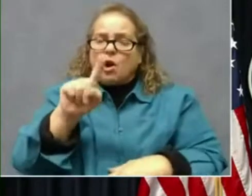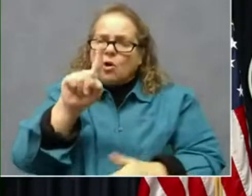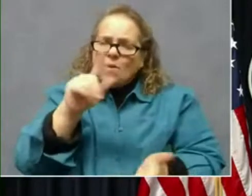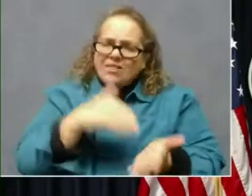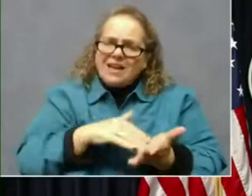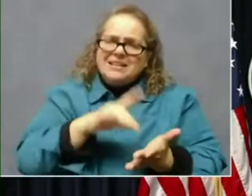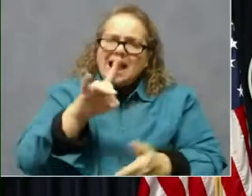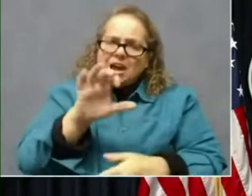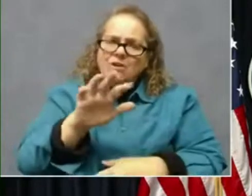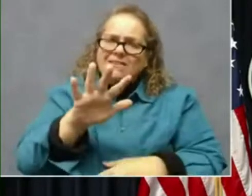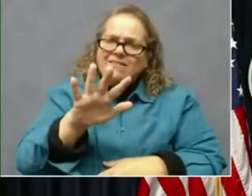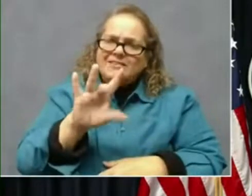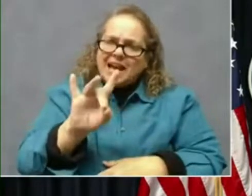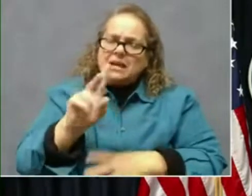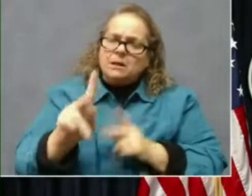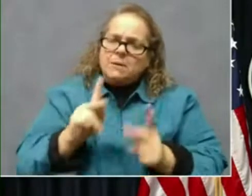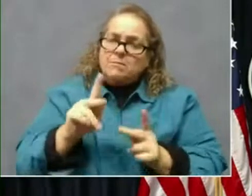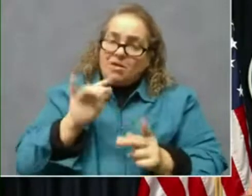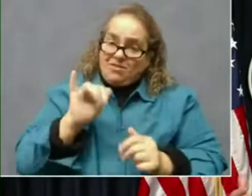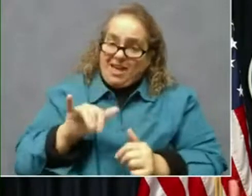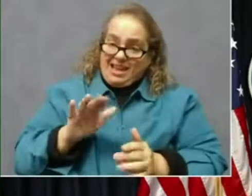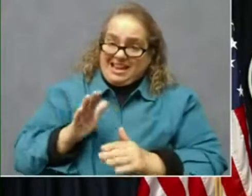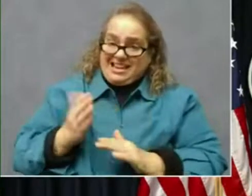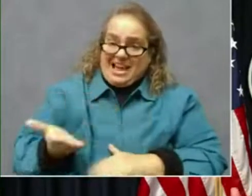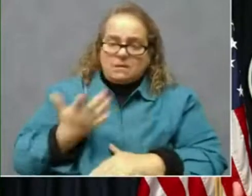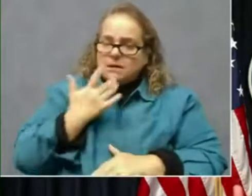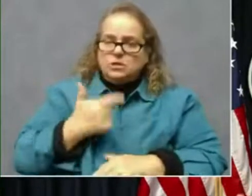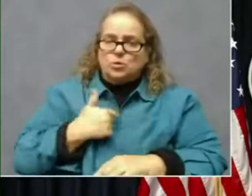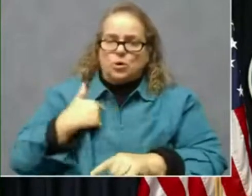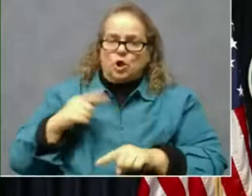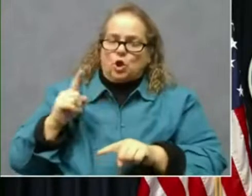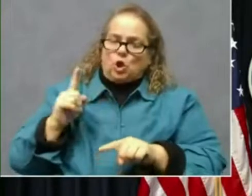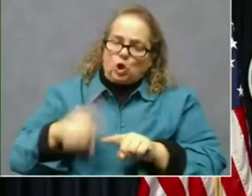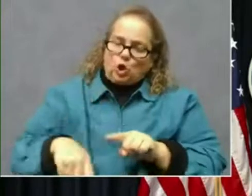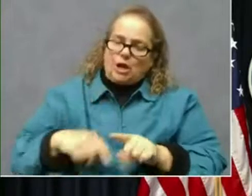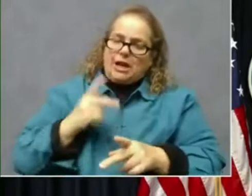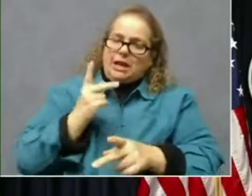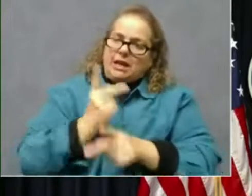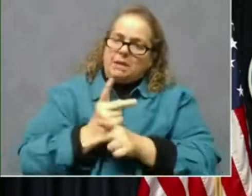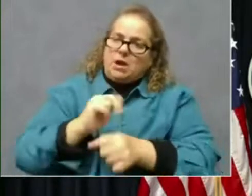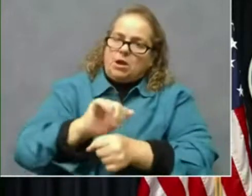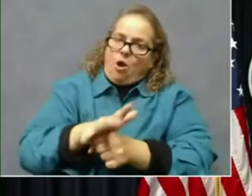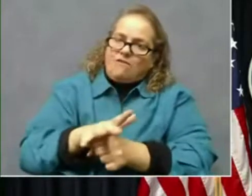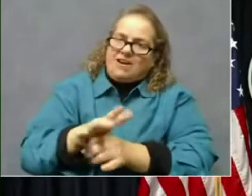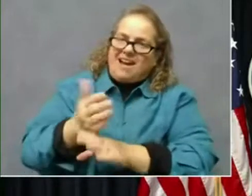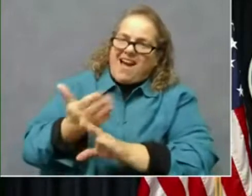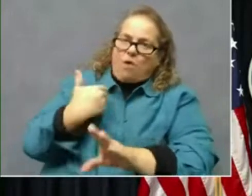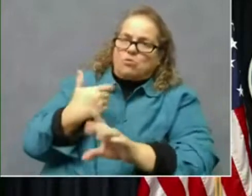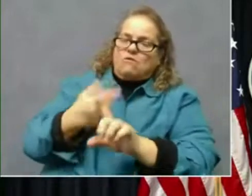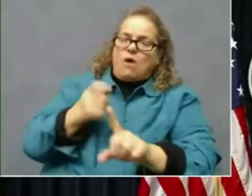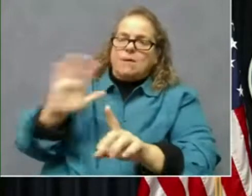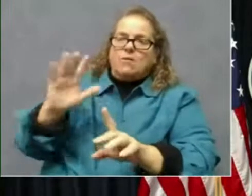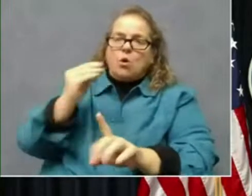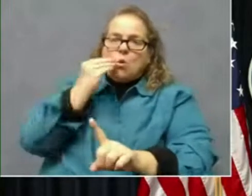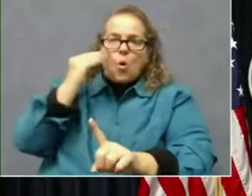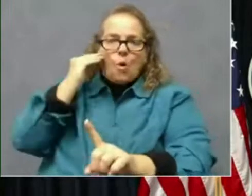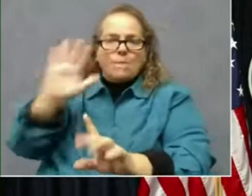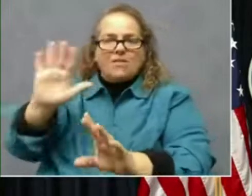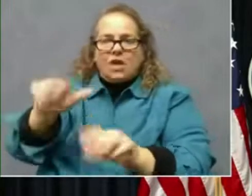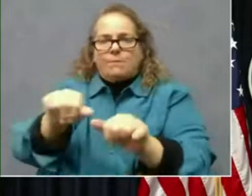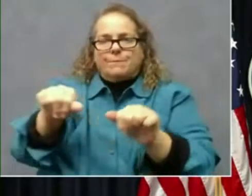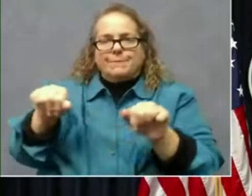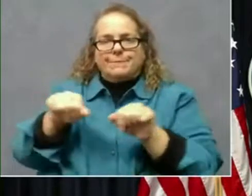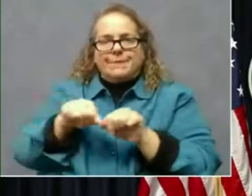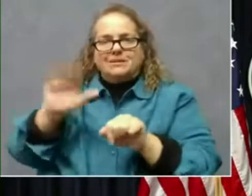people that have passed away because we couldn't keep COVID out of the facility because of community spread.